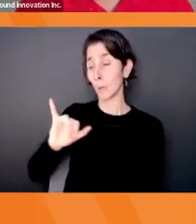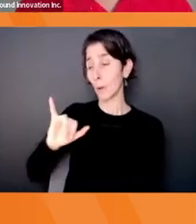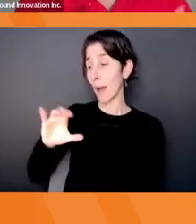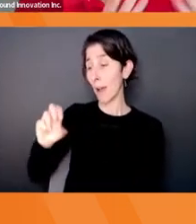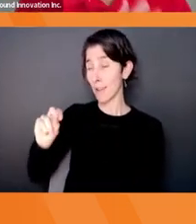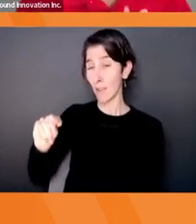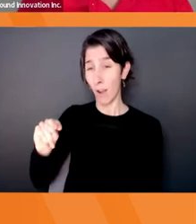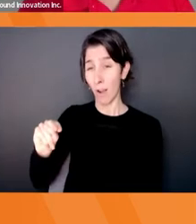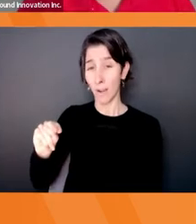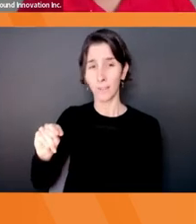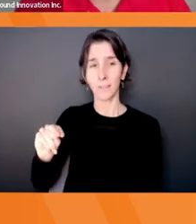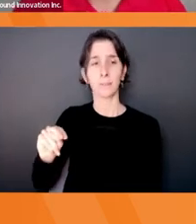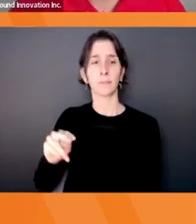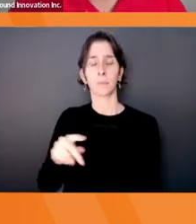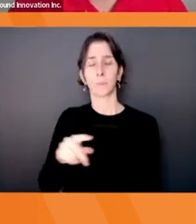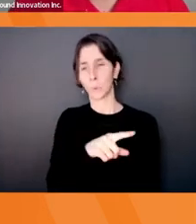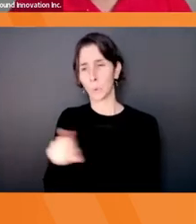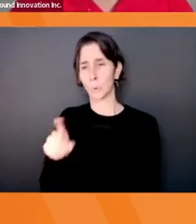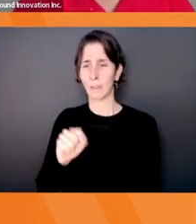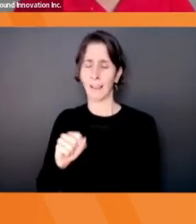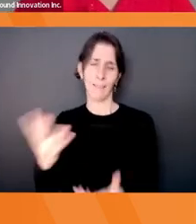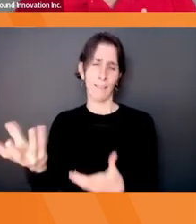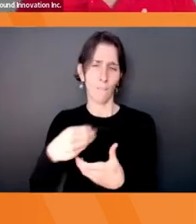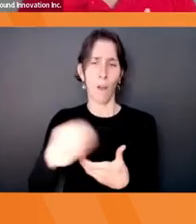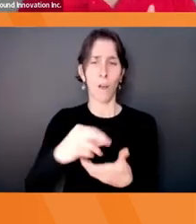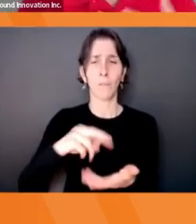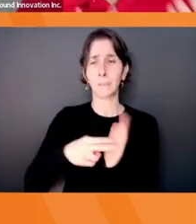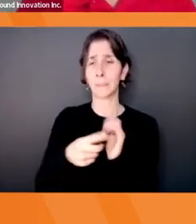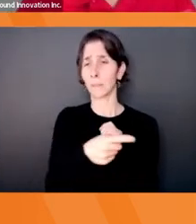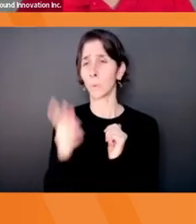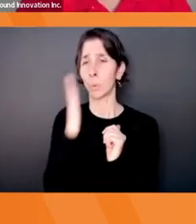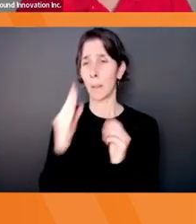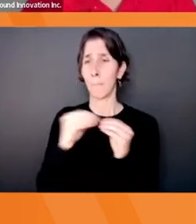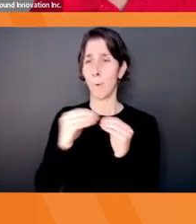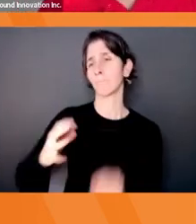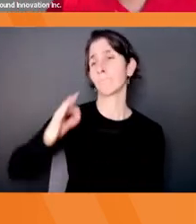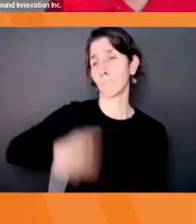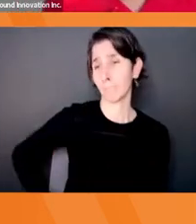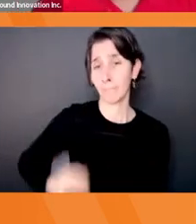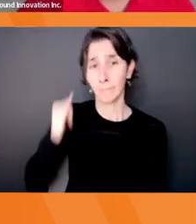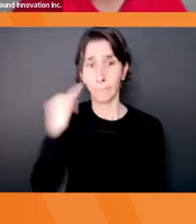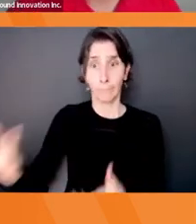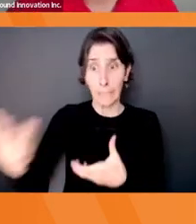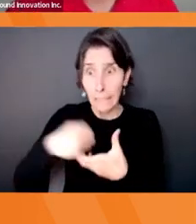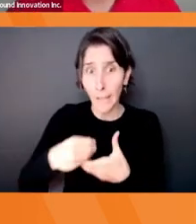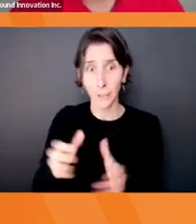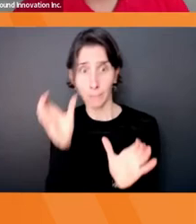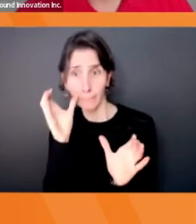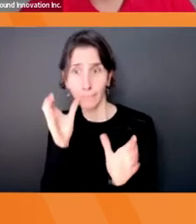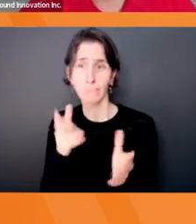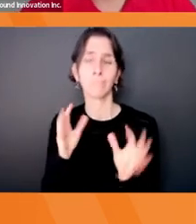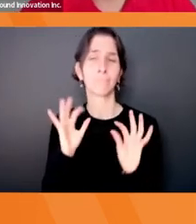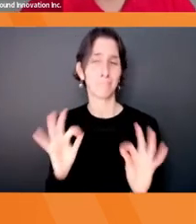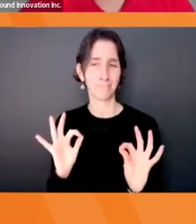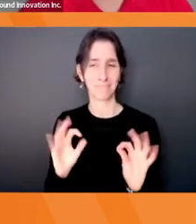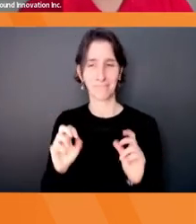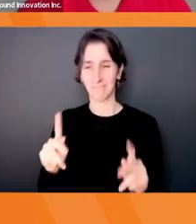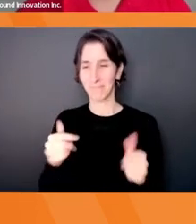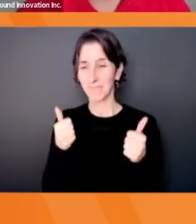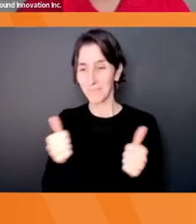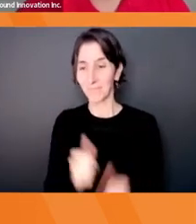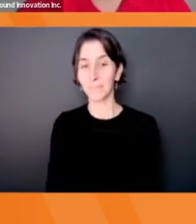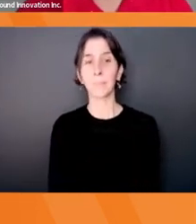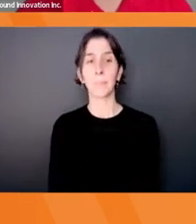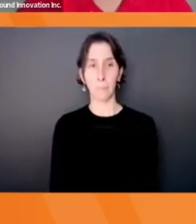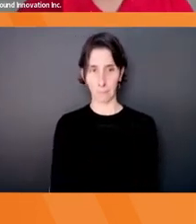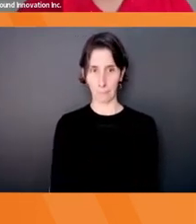I'm hoping for, but please do. I think this is better for your learning if you do engage with the content. Okay. So let's get going. I'm going to ask